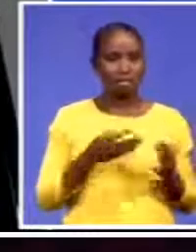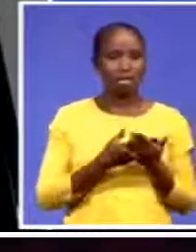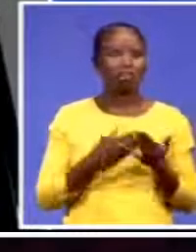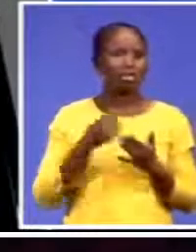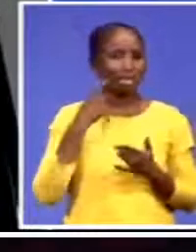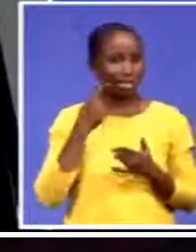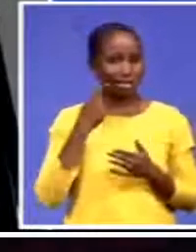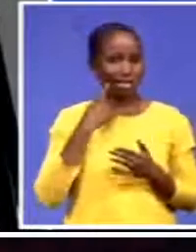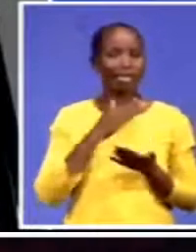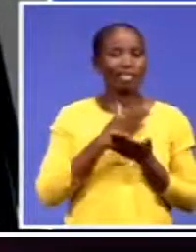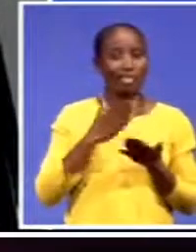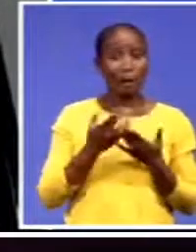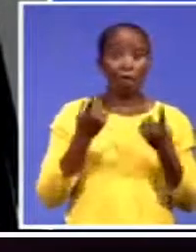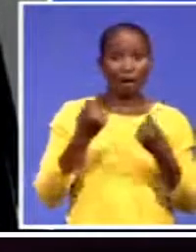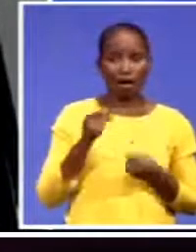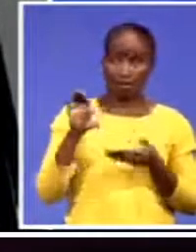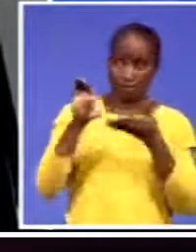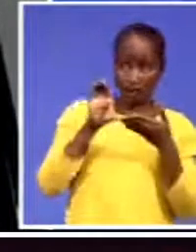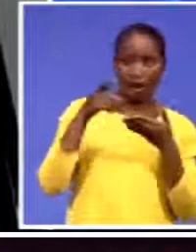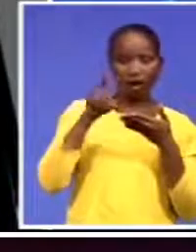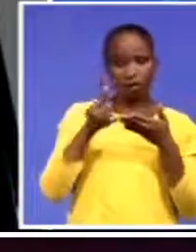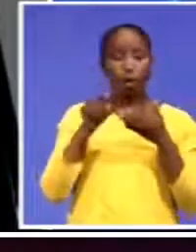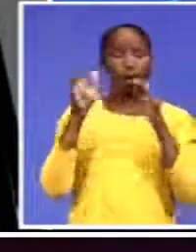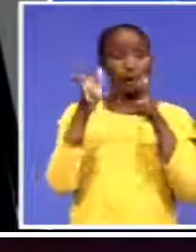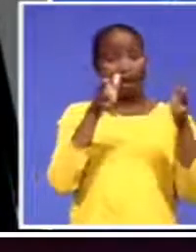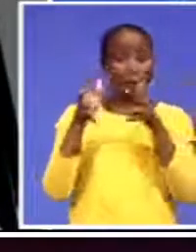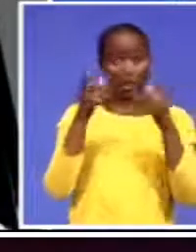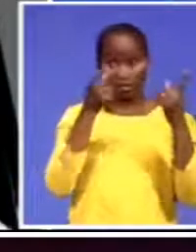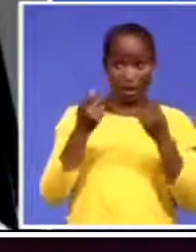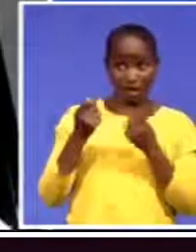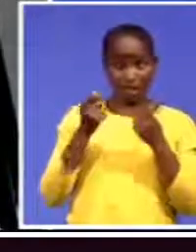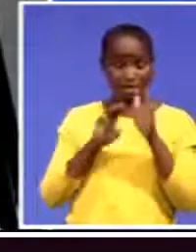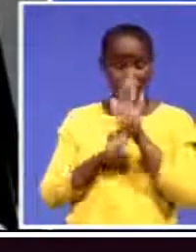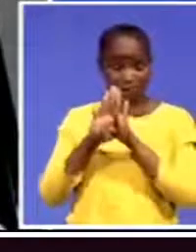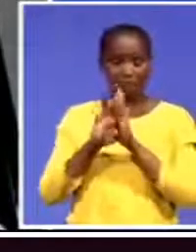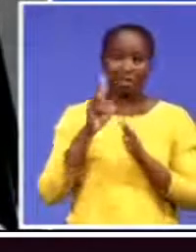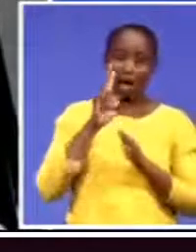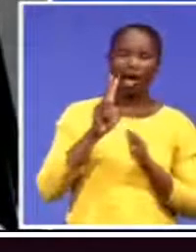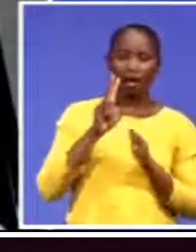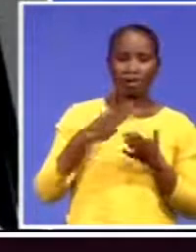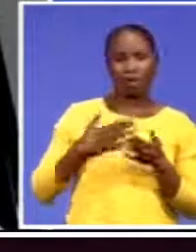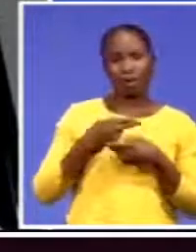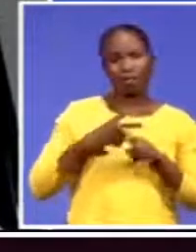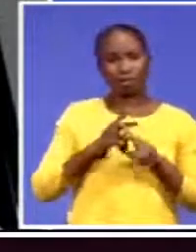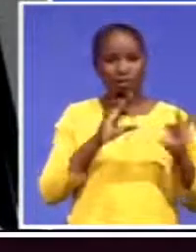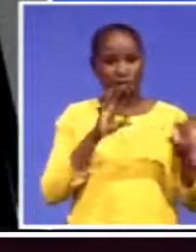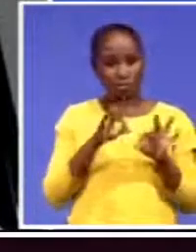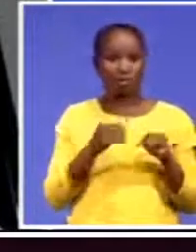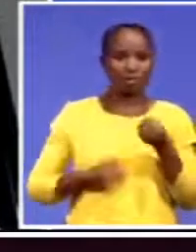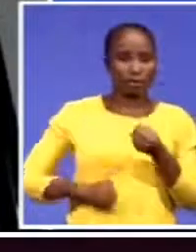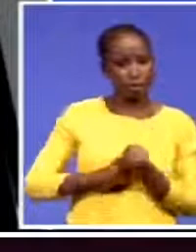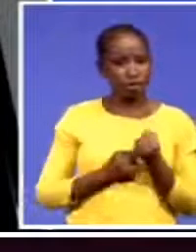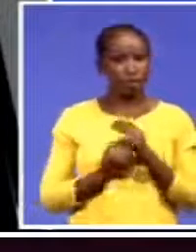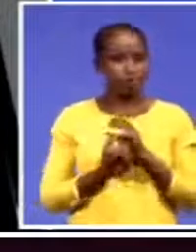of climate finance that are looking for a very productive home and to support the type of growth that we will be demonstrating and delivering